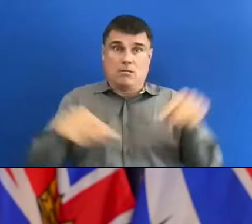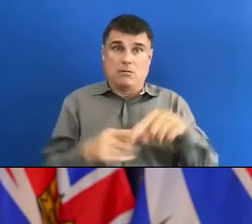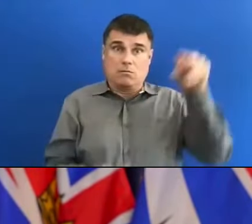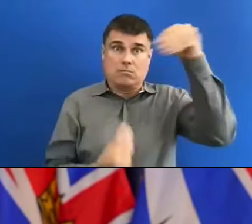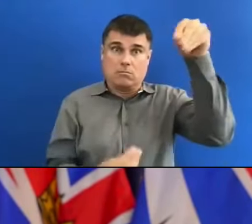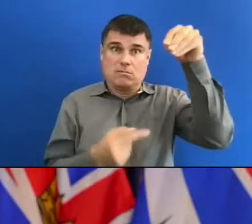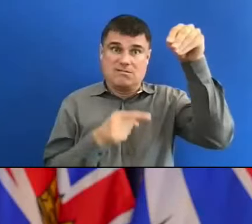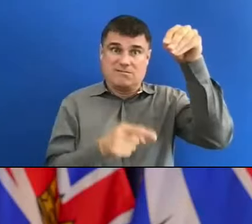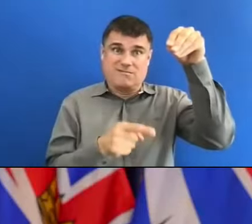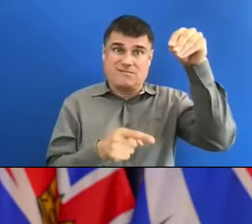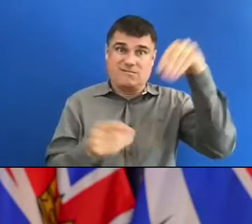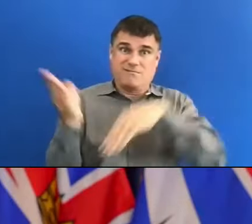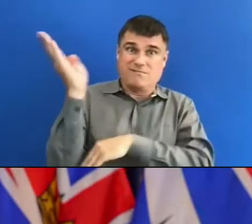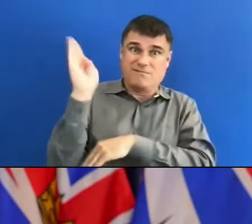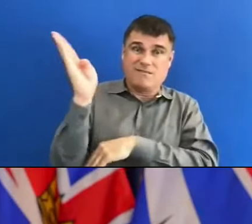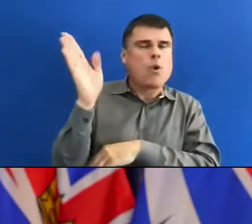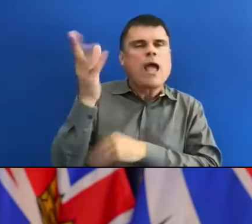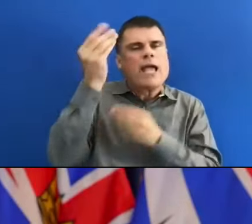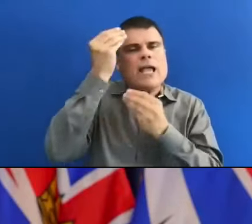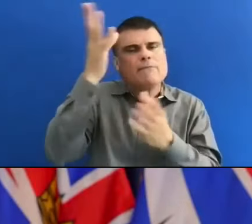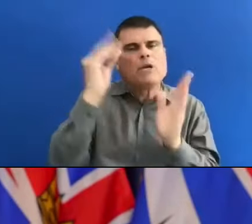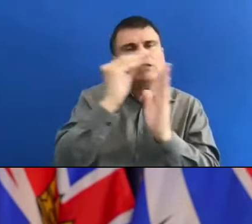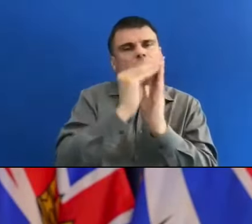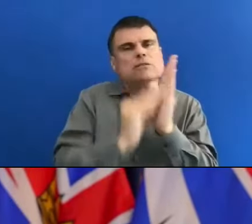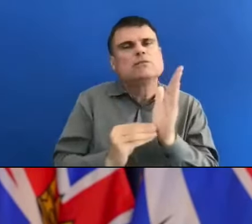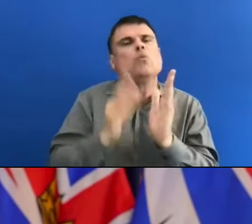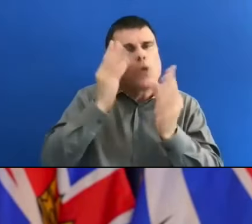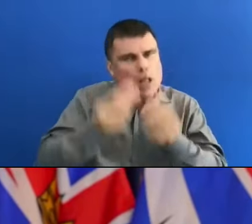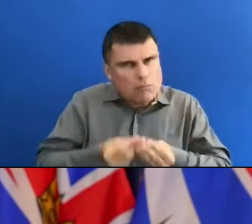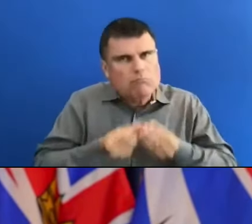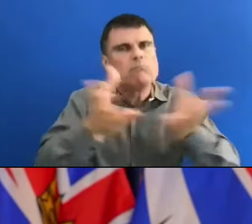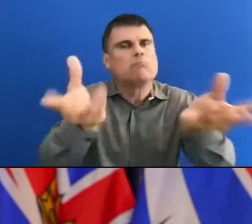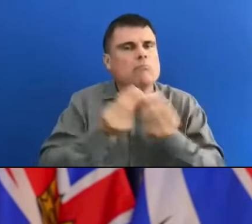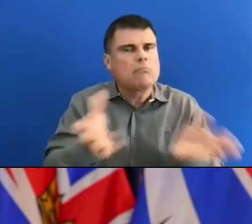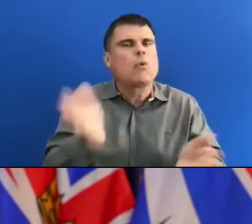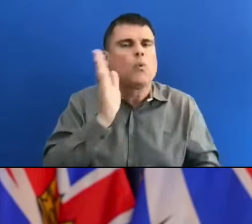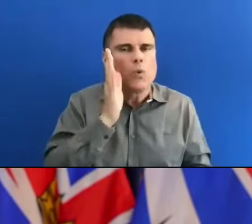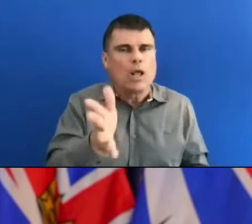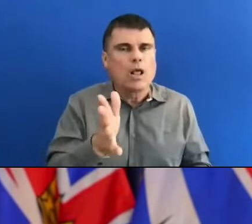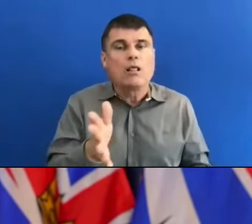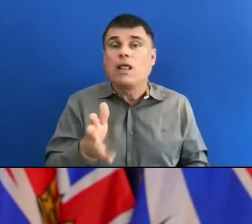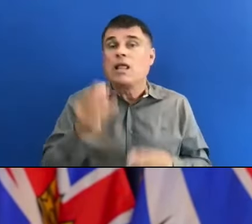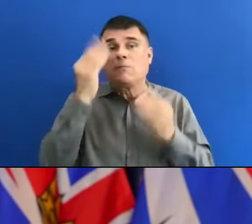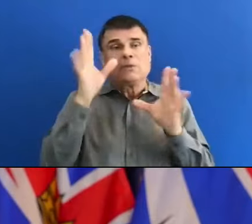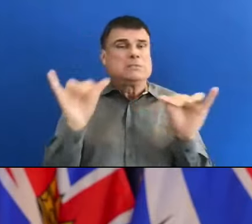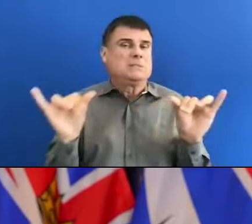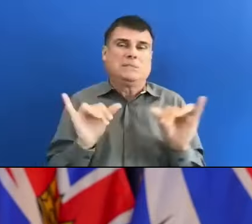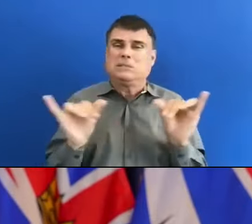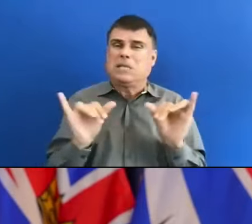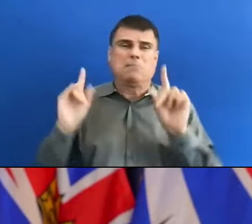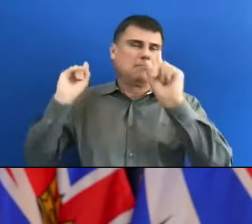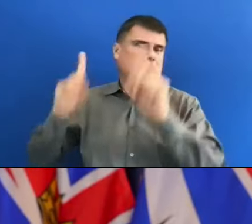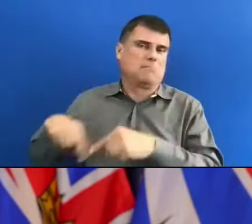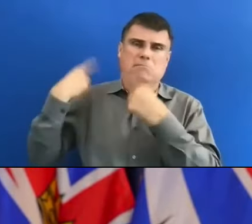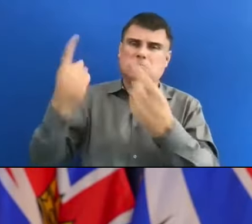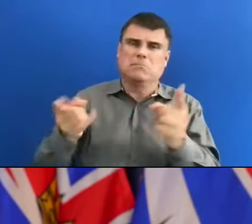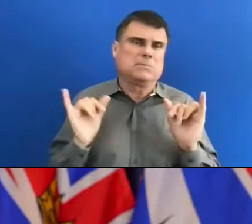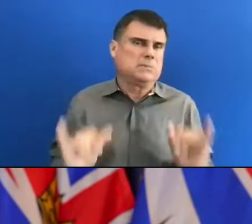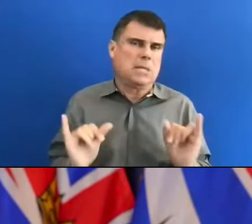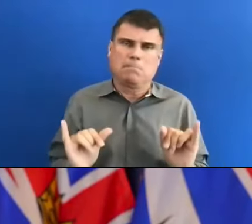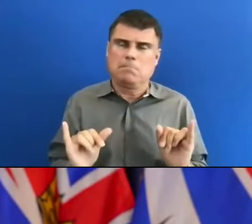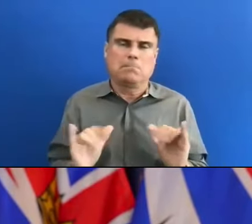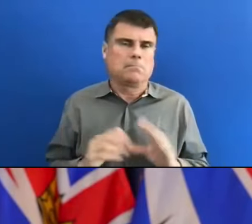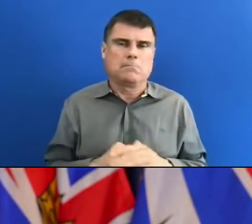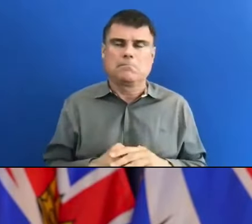an information bulletin. So you are going to get the information that you need, the information you have been getting on a regular daily basis.